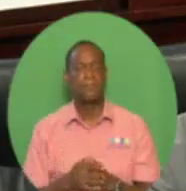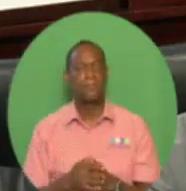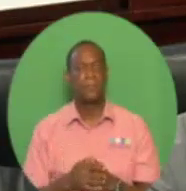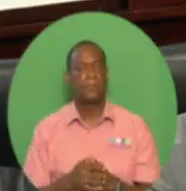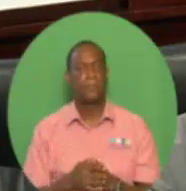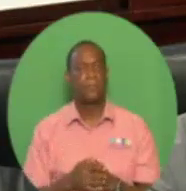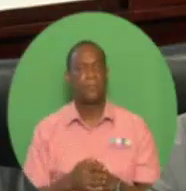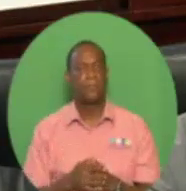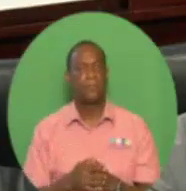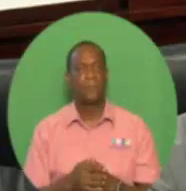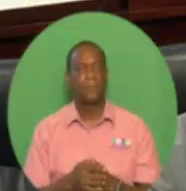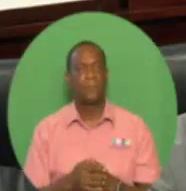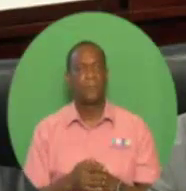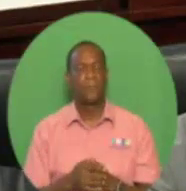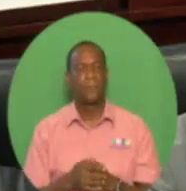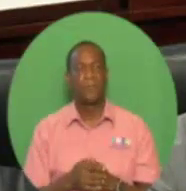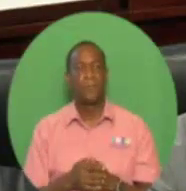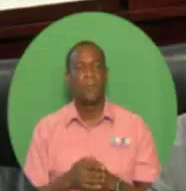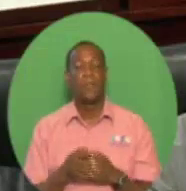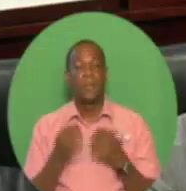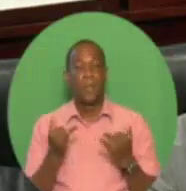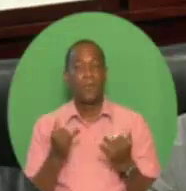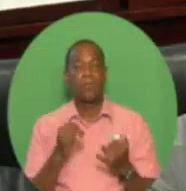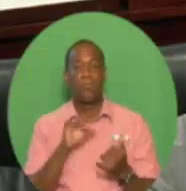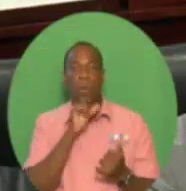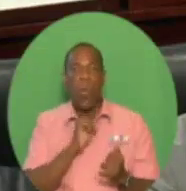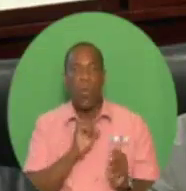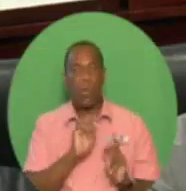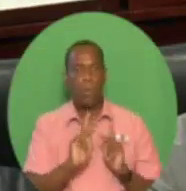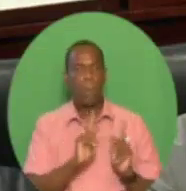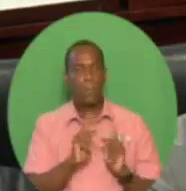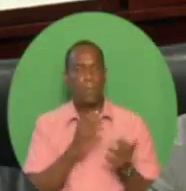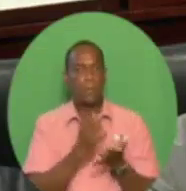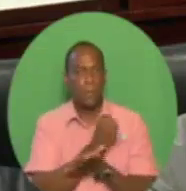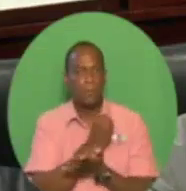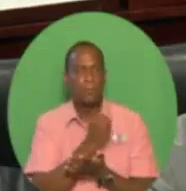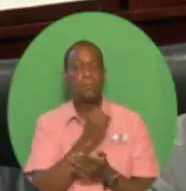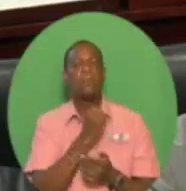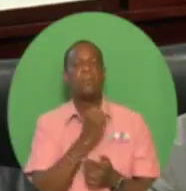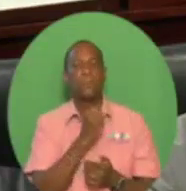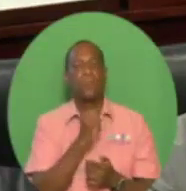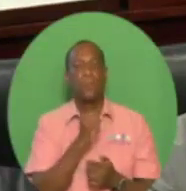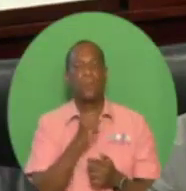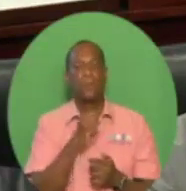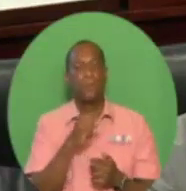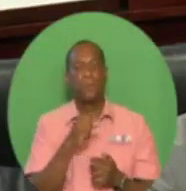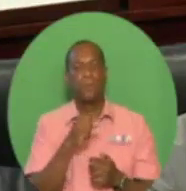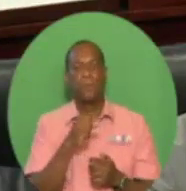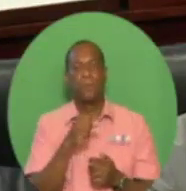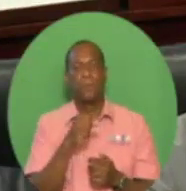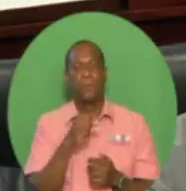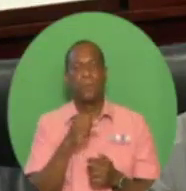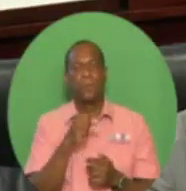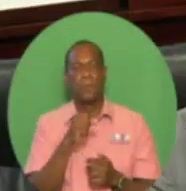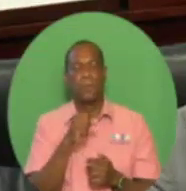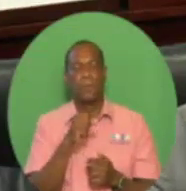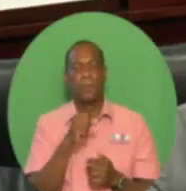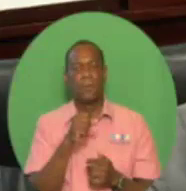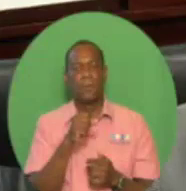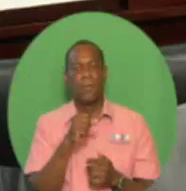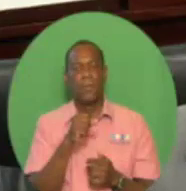$3,500 per month, which is almost 9,000 more than the number of pensioners in the system